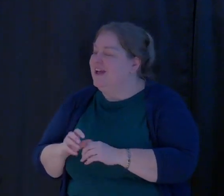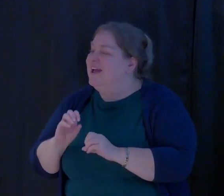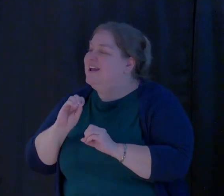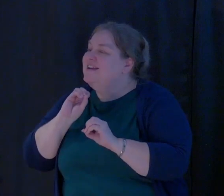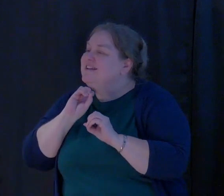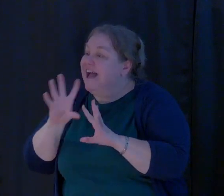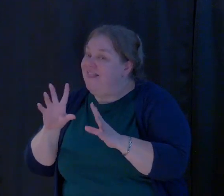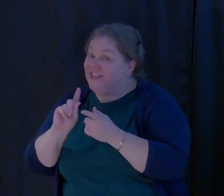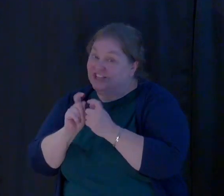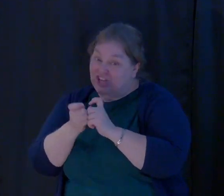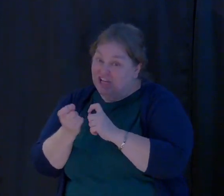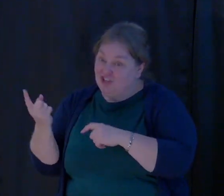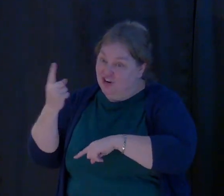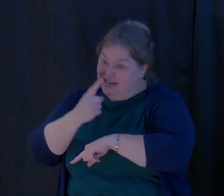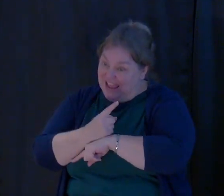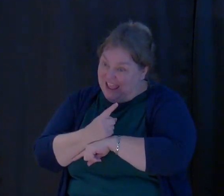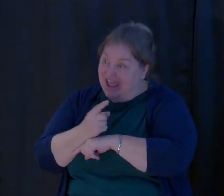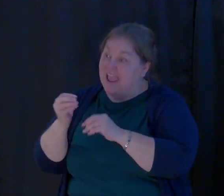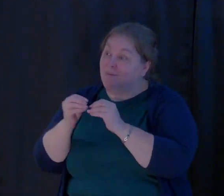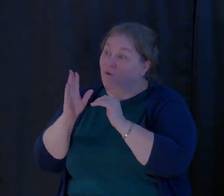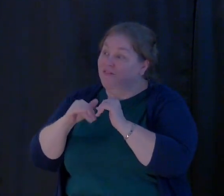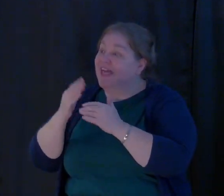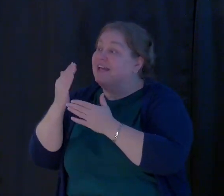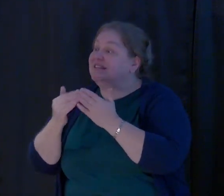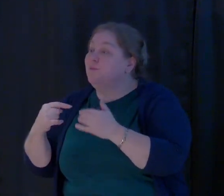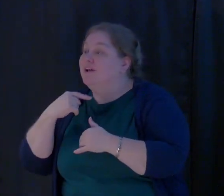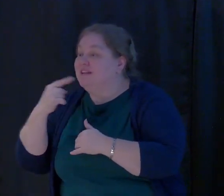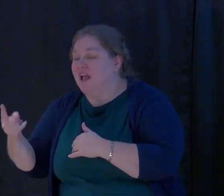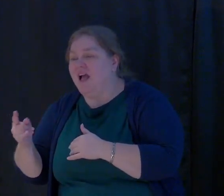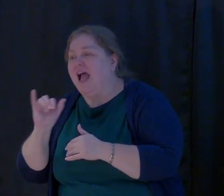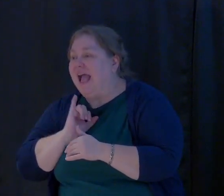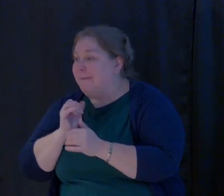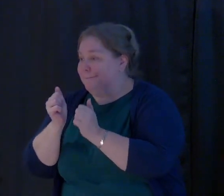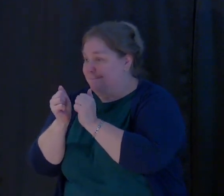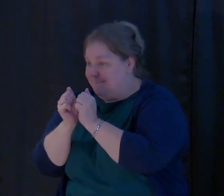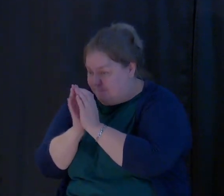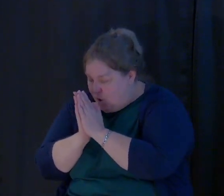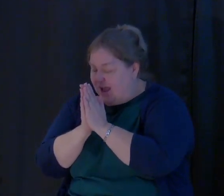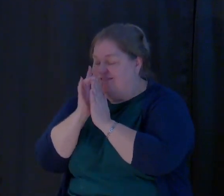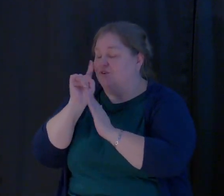nothing changes your day like someone saying to you, I'm praying for you.